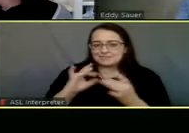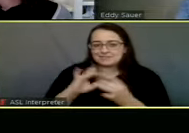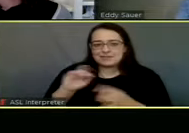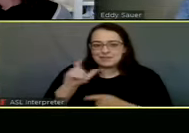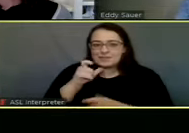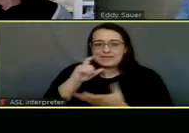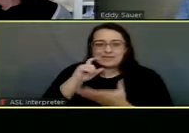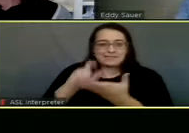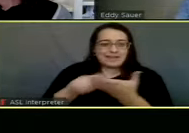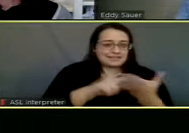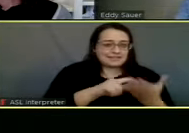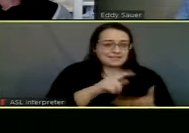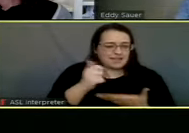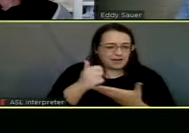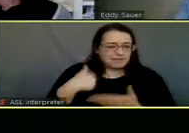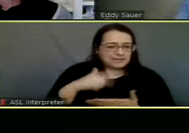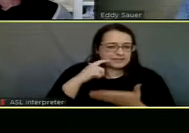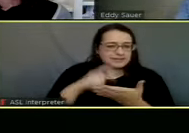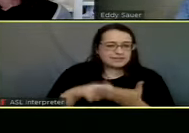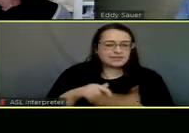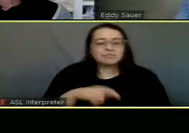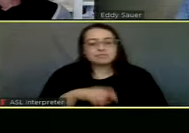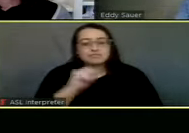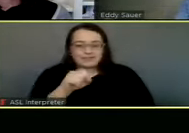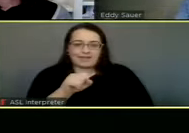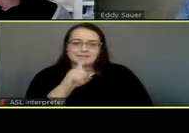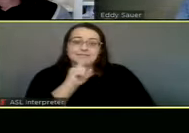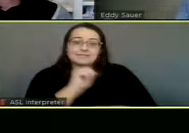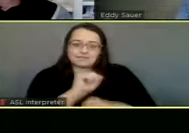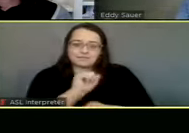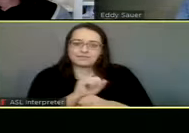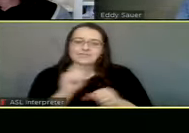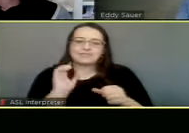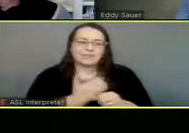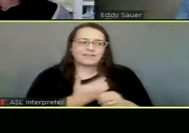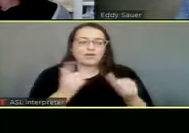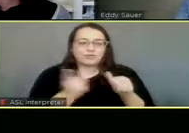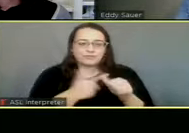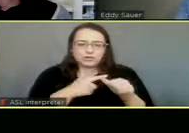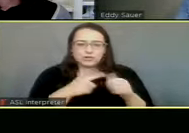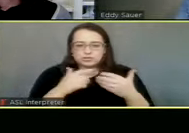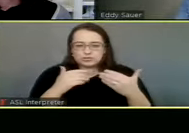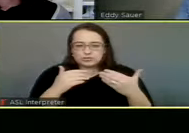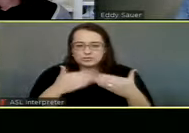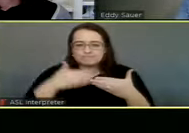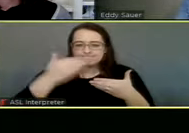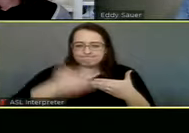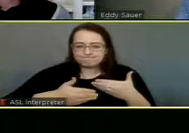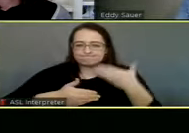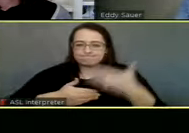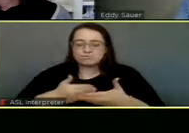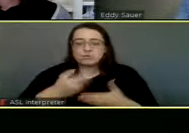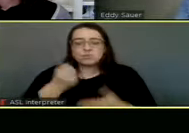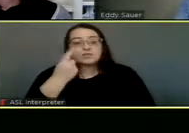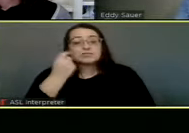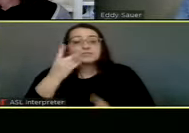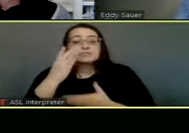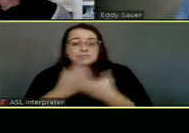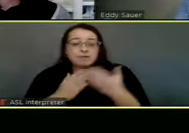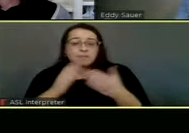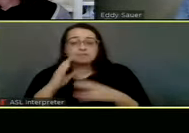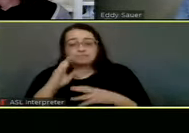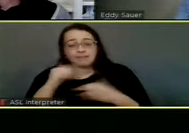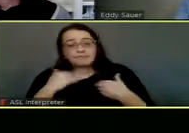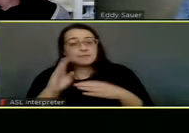Um, yeah, I think that's, this is definitely that first step. And just the idea that, yes, we understand that people have a business model